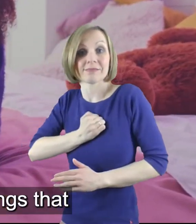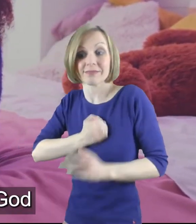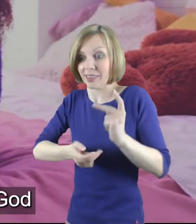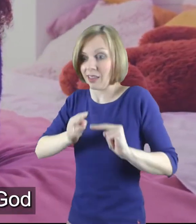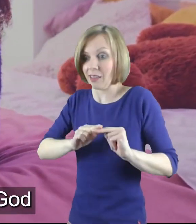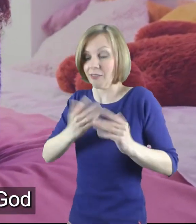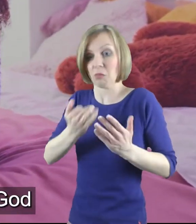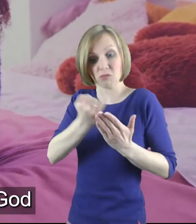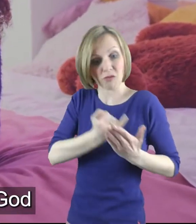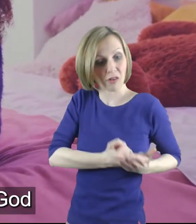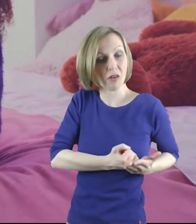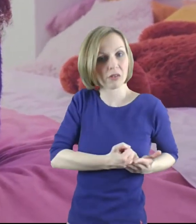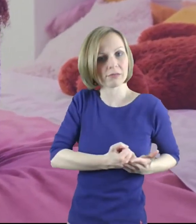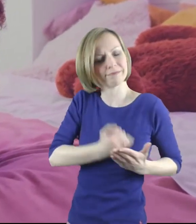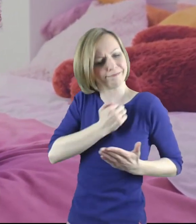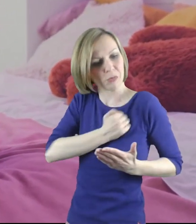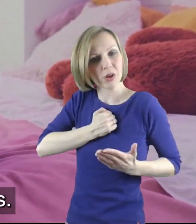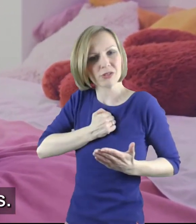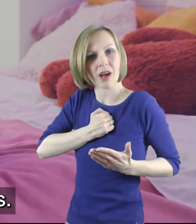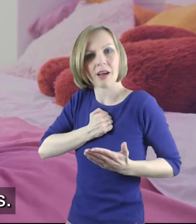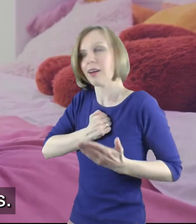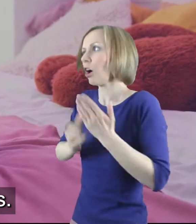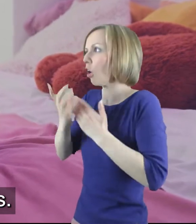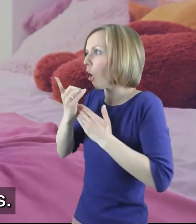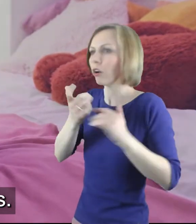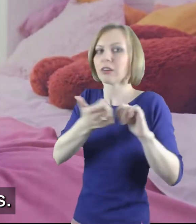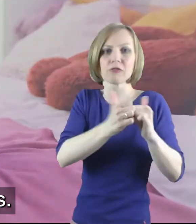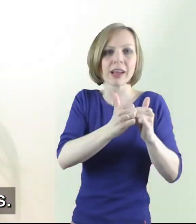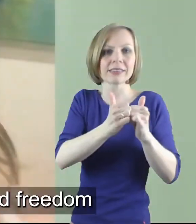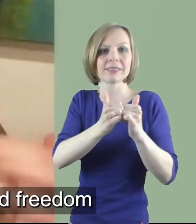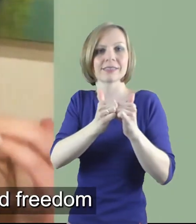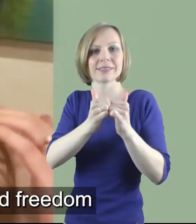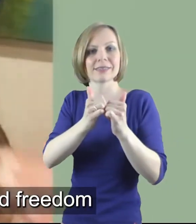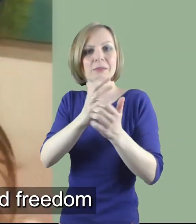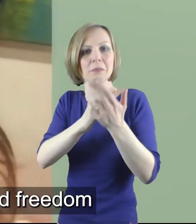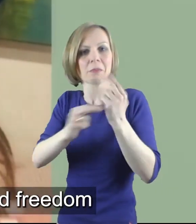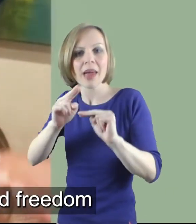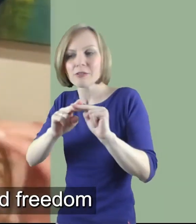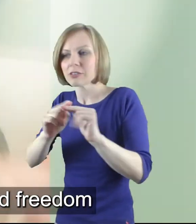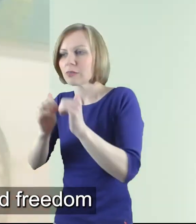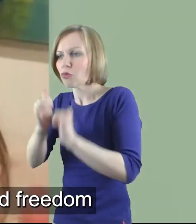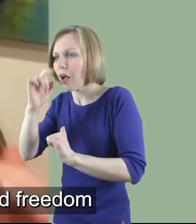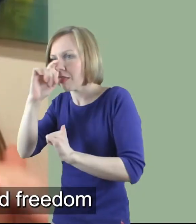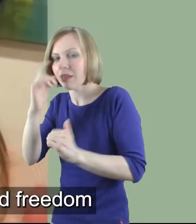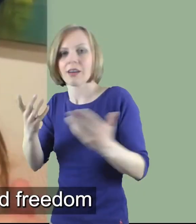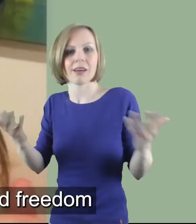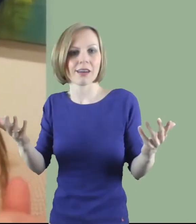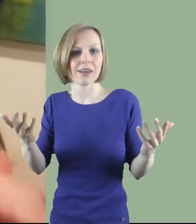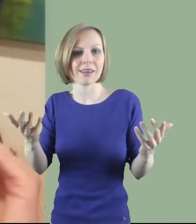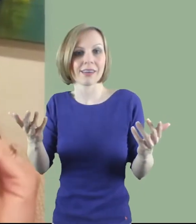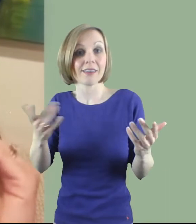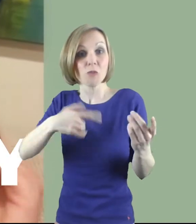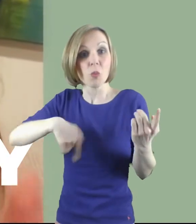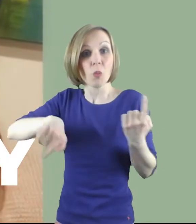for things we've done wrong with God and with our friends and siblings or parents there is such breakthrough and freedom